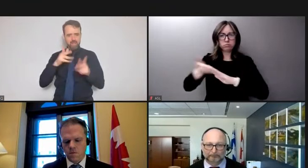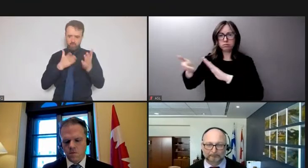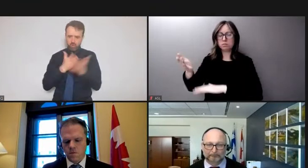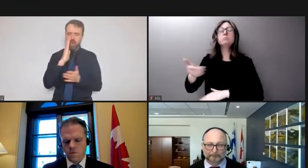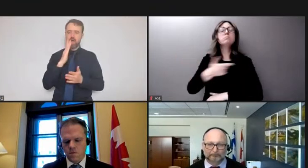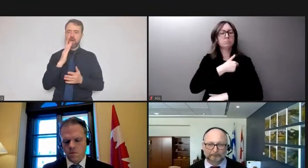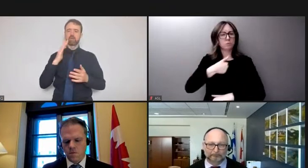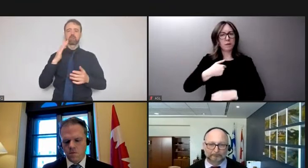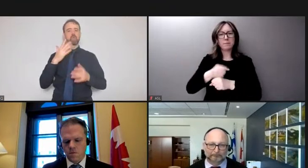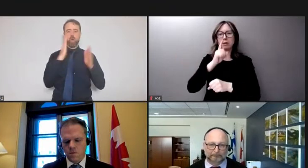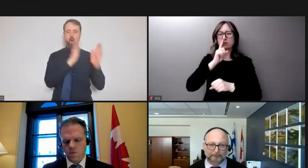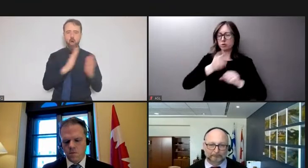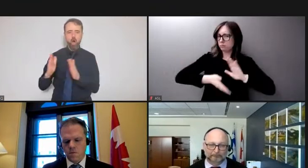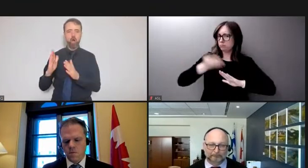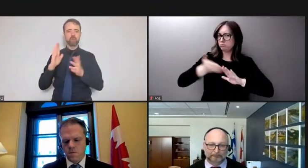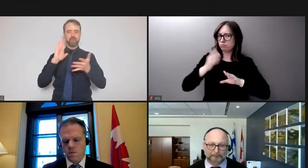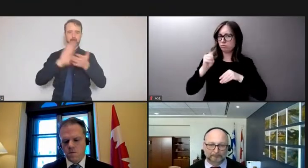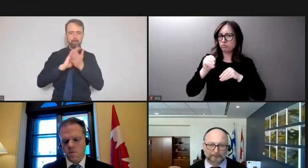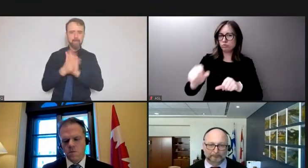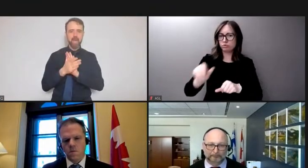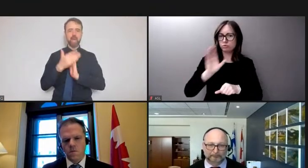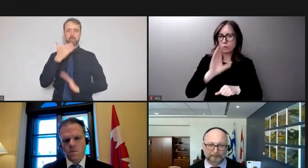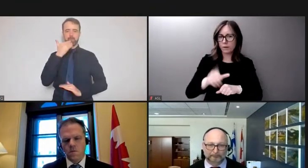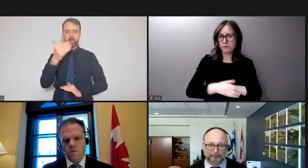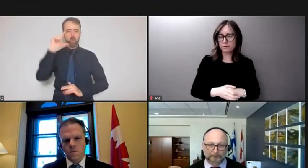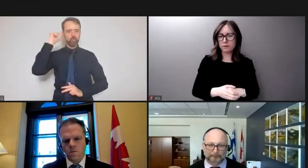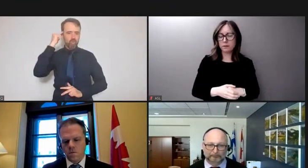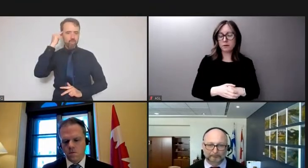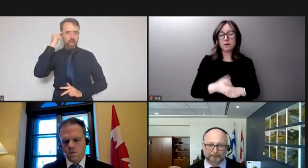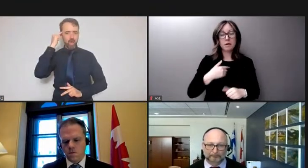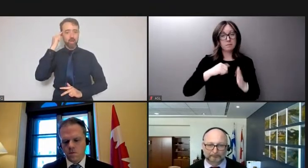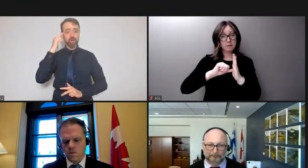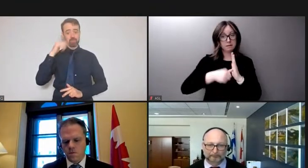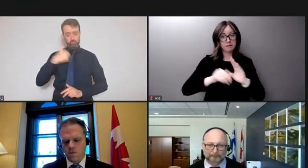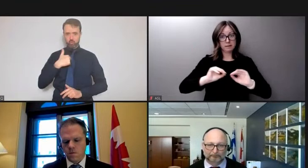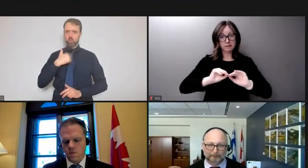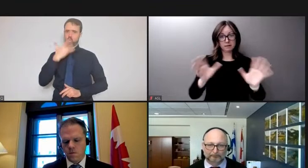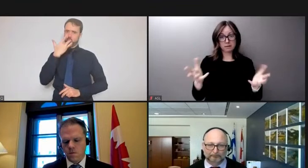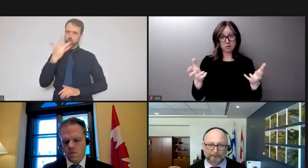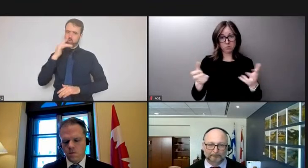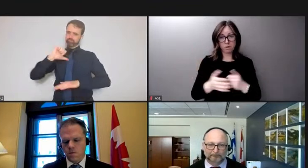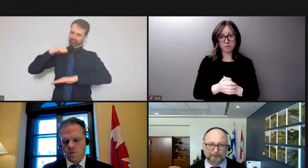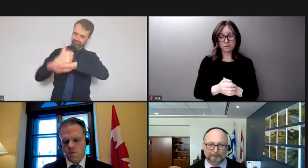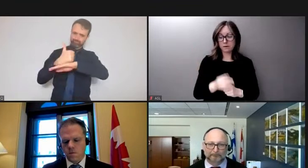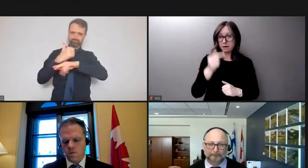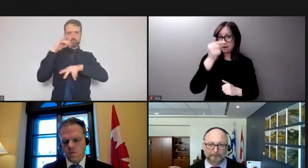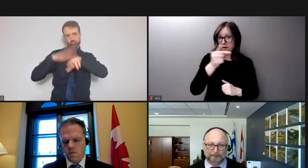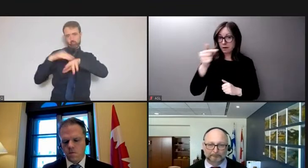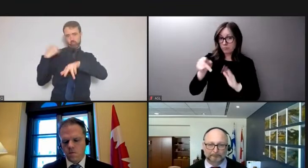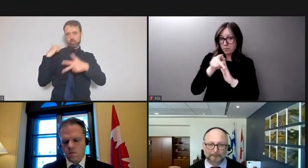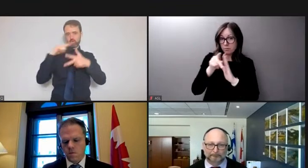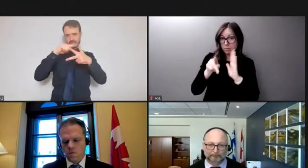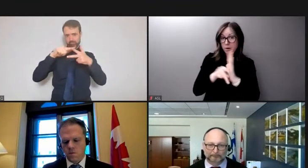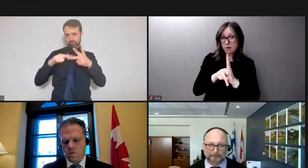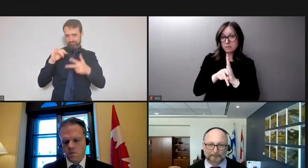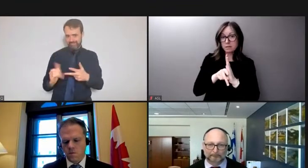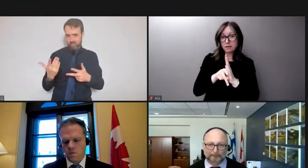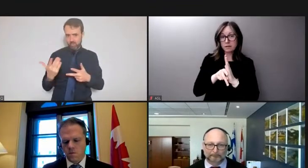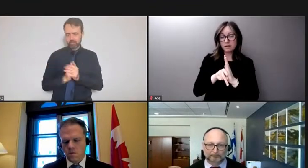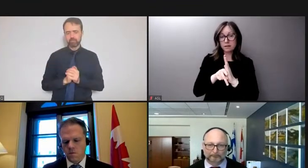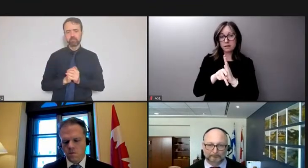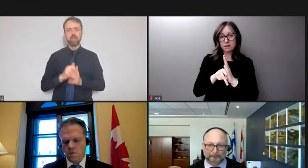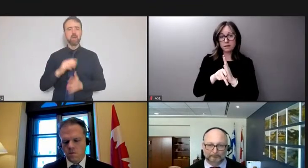very important to be clear that government policy is not made by people